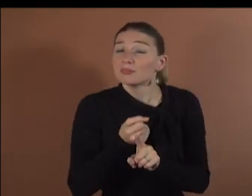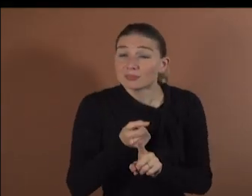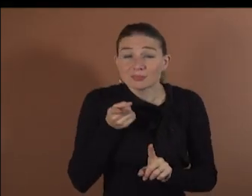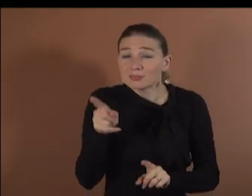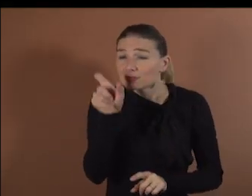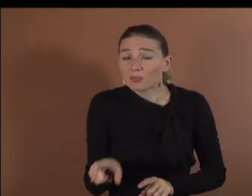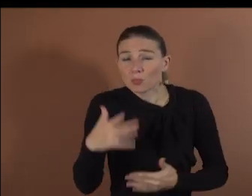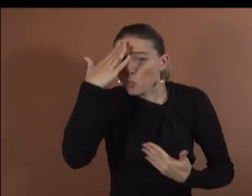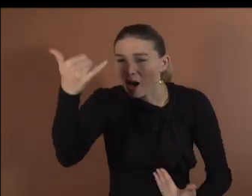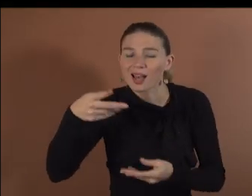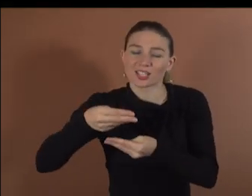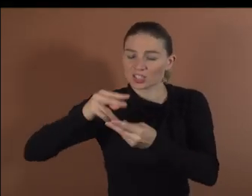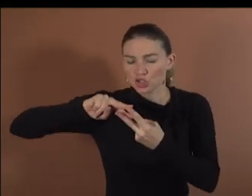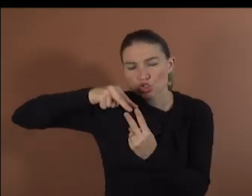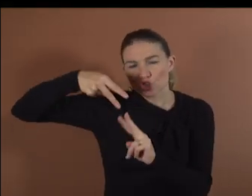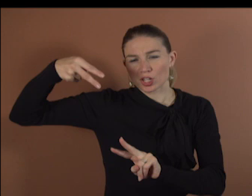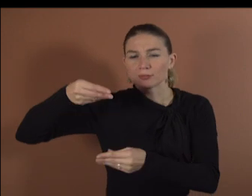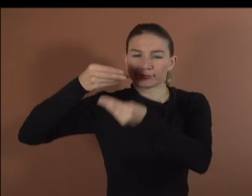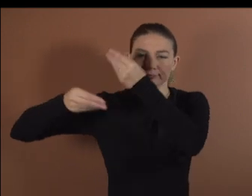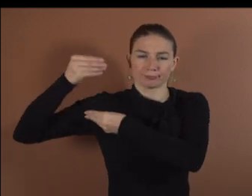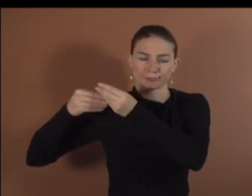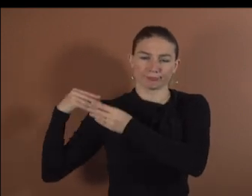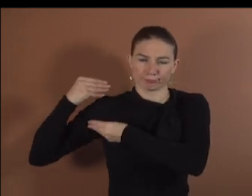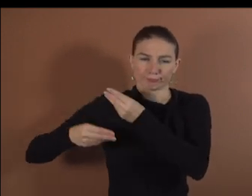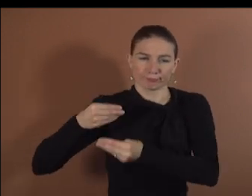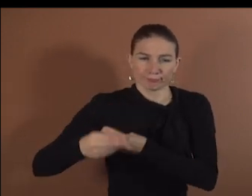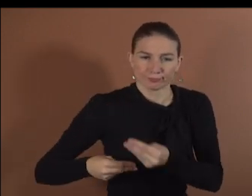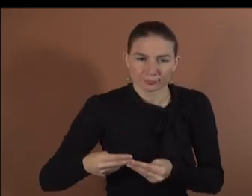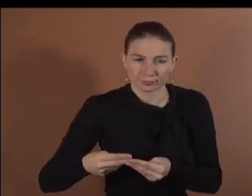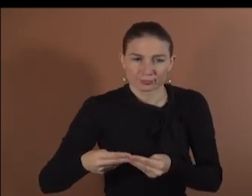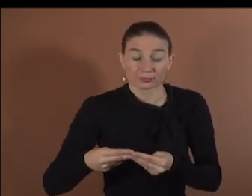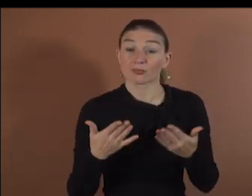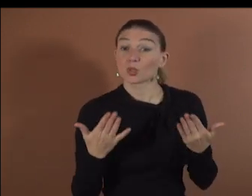So Katja can now no longer stand up and walk.